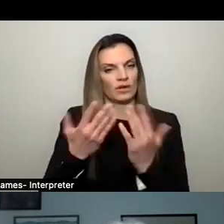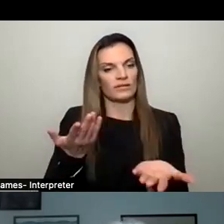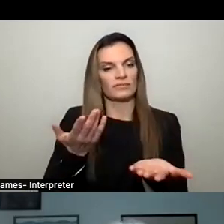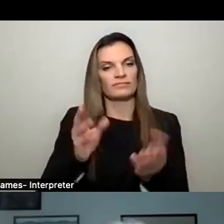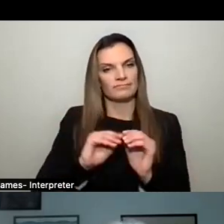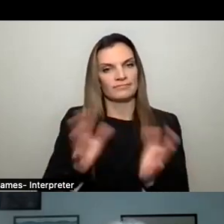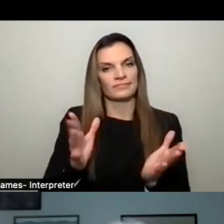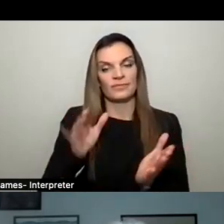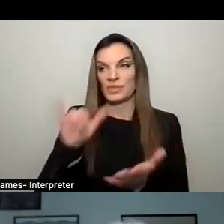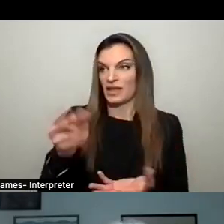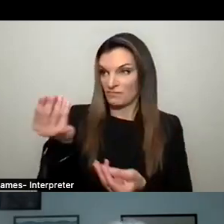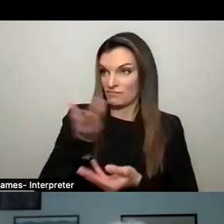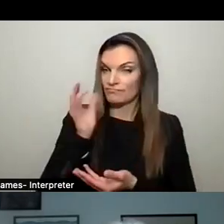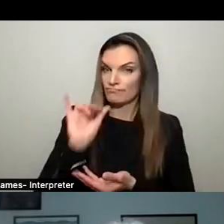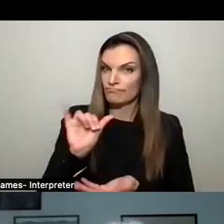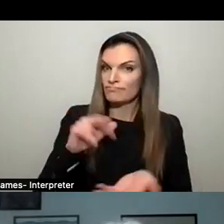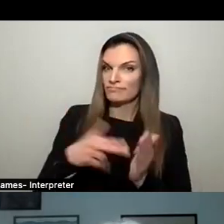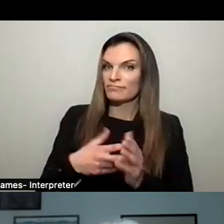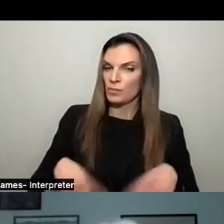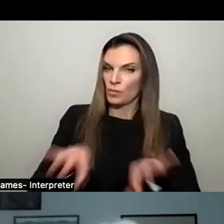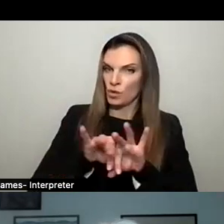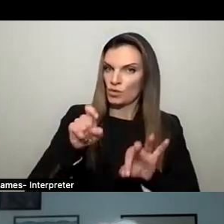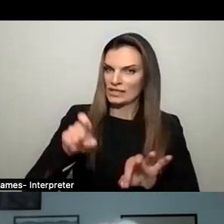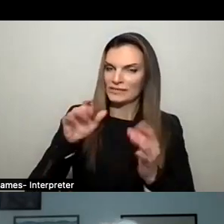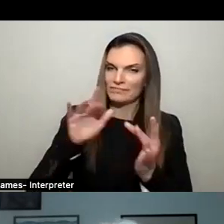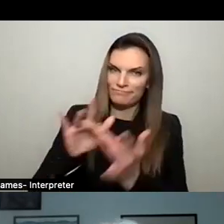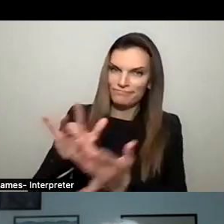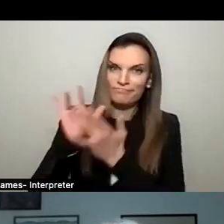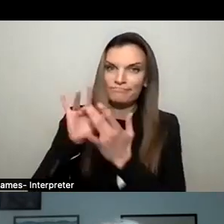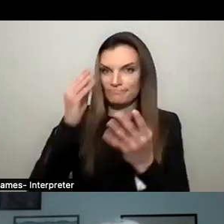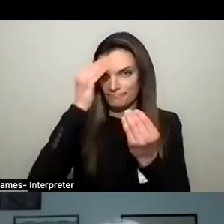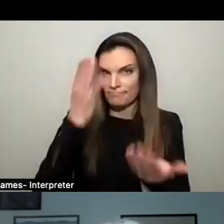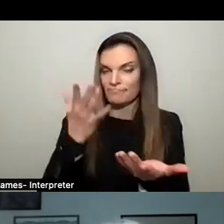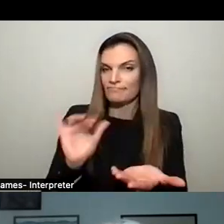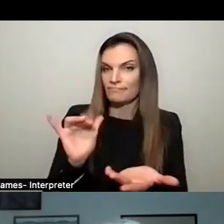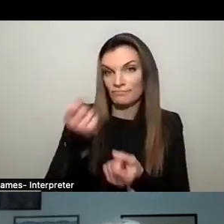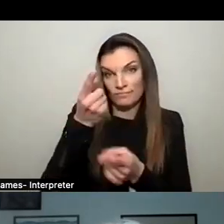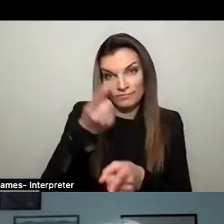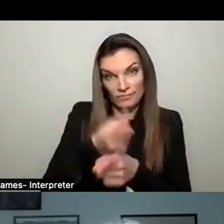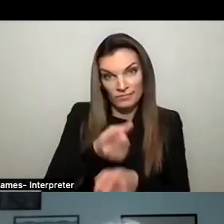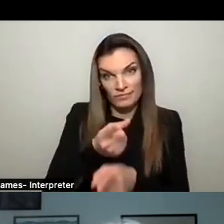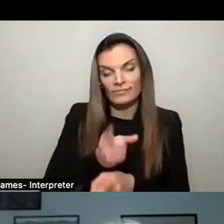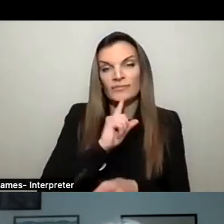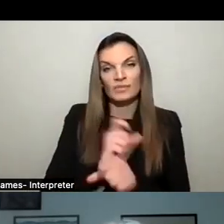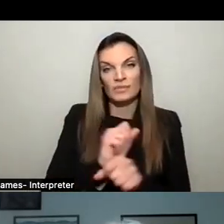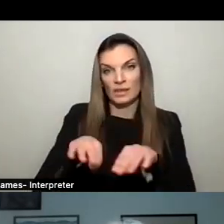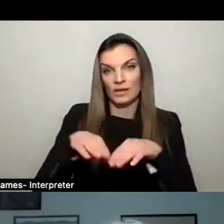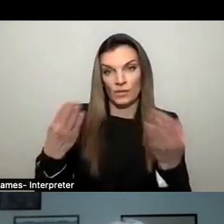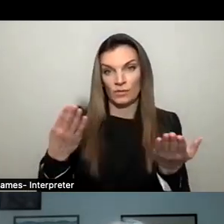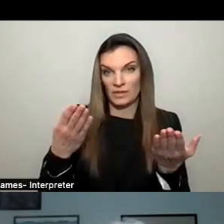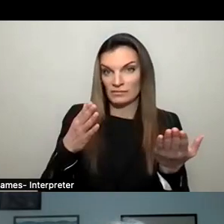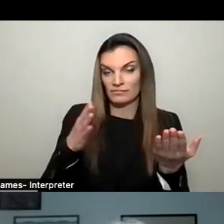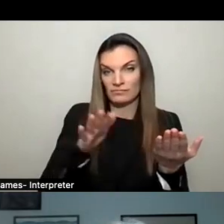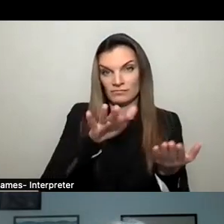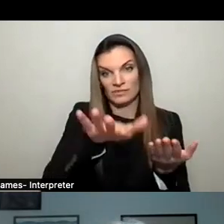feedback. Well, we need to improve how we communicate out that information and understand that you're right. It is an open space committee. influences many